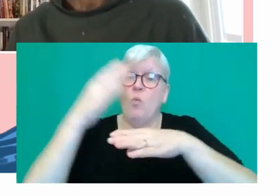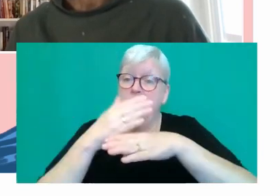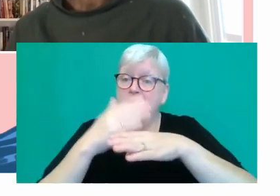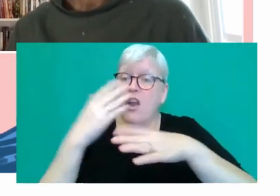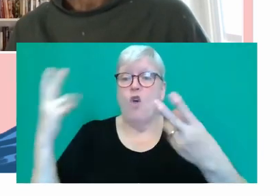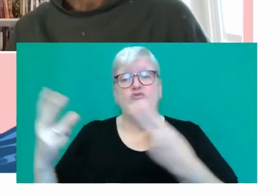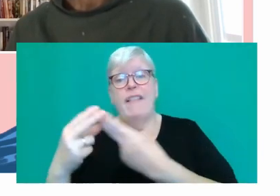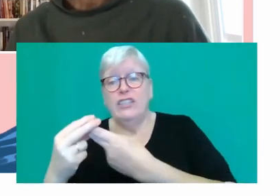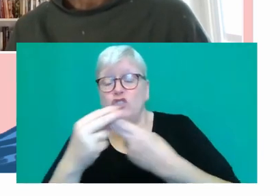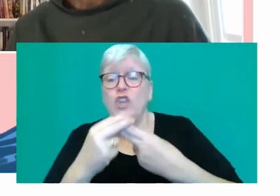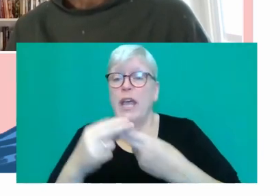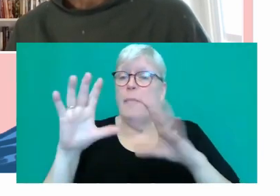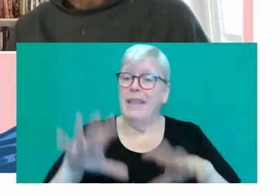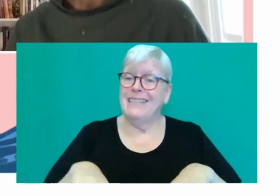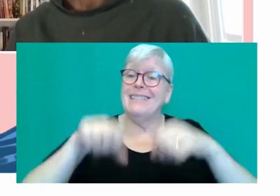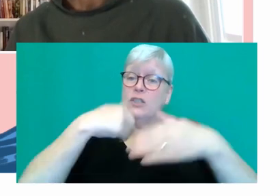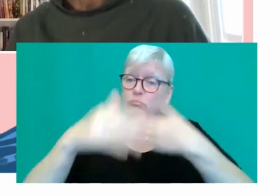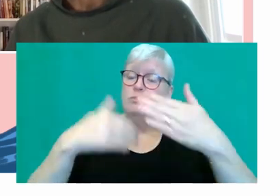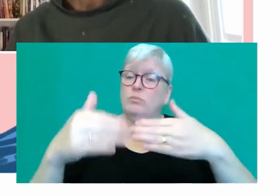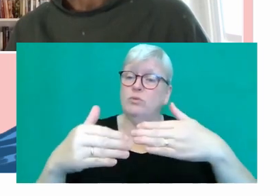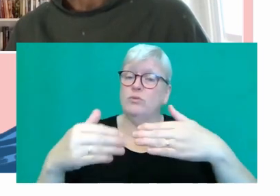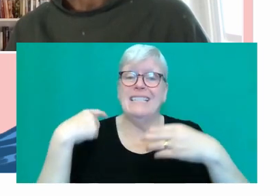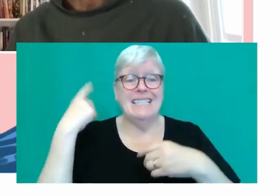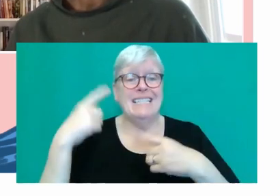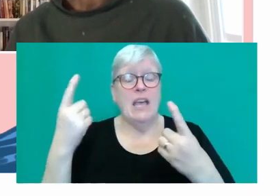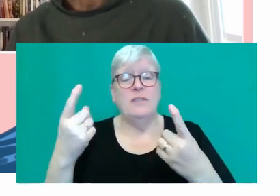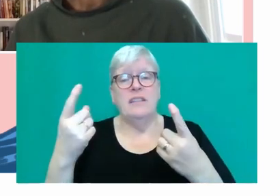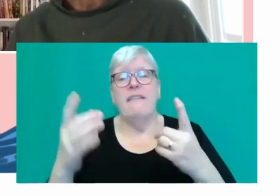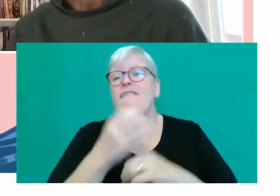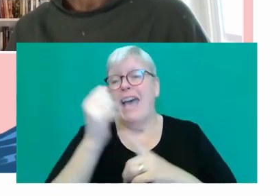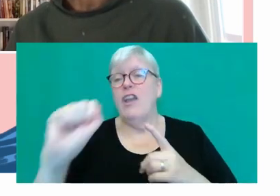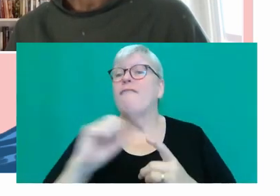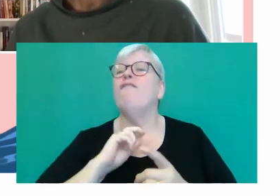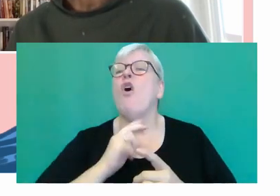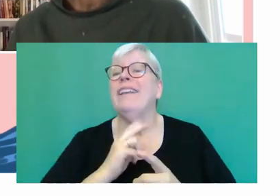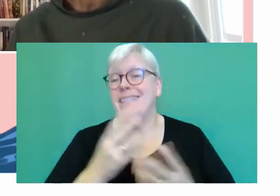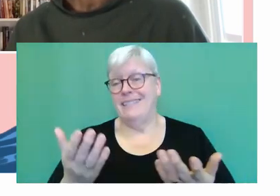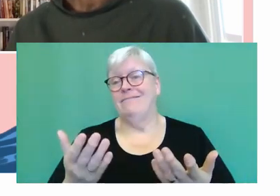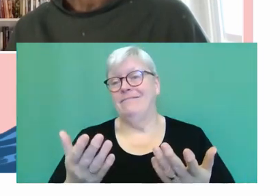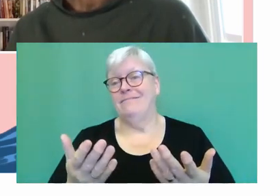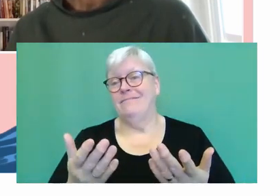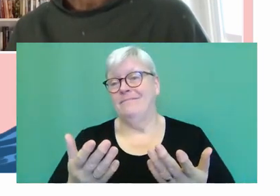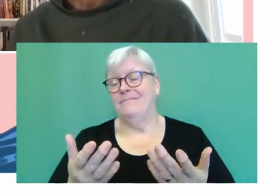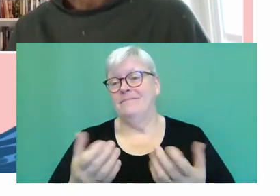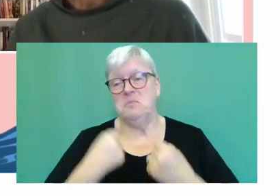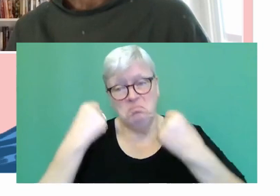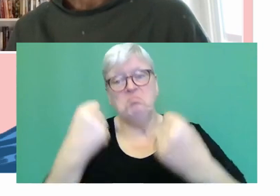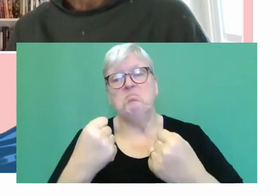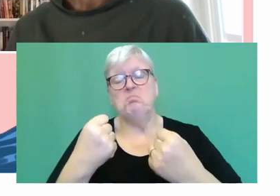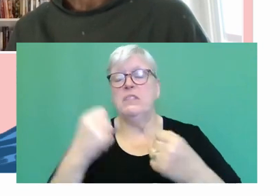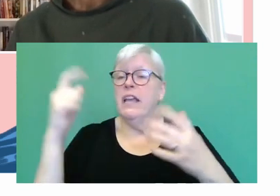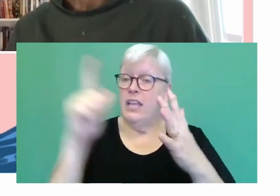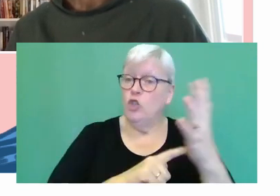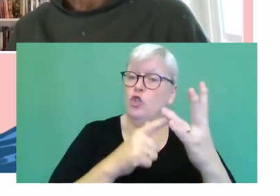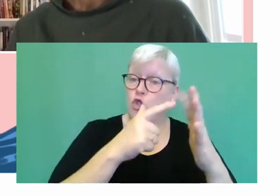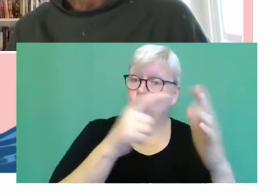and starts to actually, it sounds cliche, but, but it's, you know, find her voice, you know, and we see Joe as well, you know,